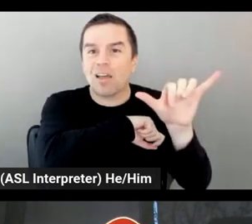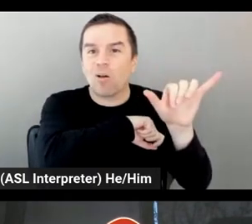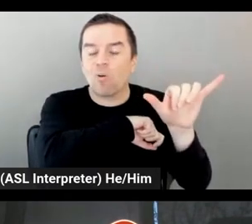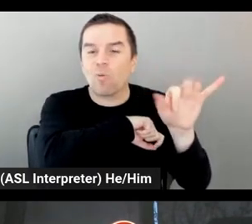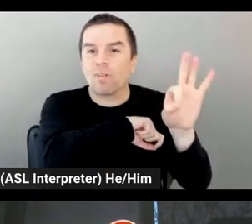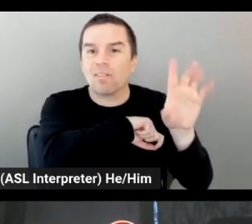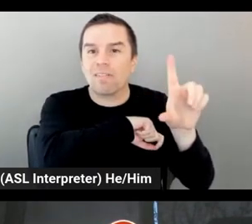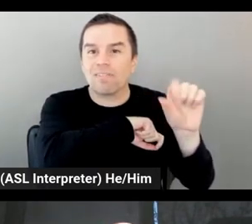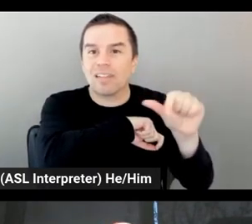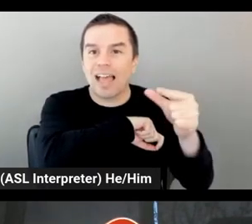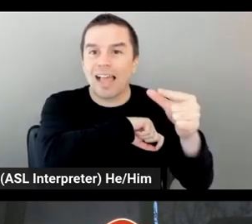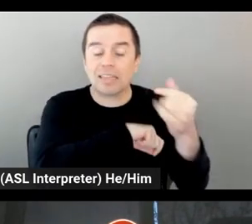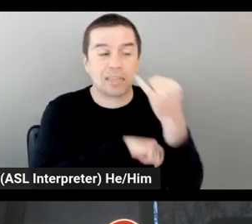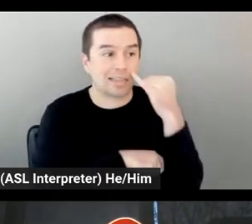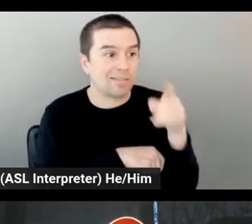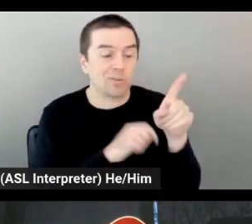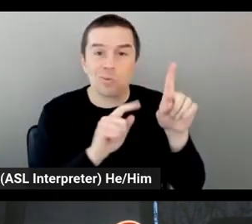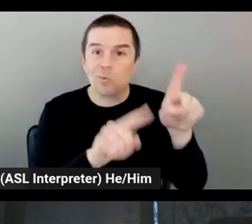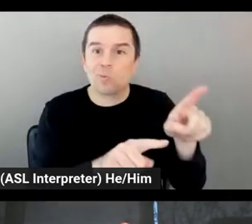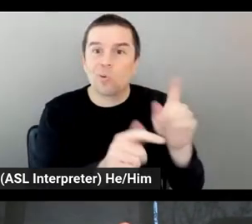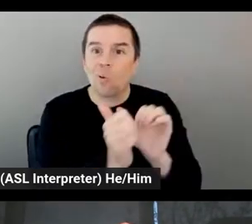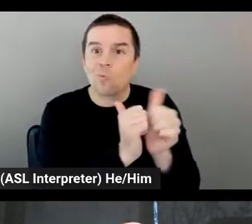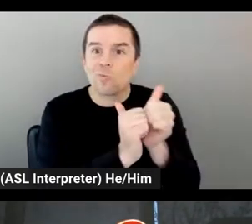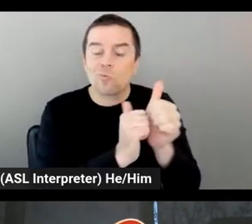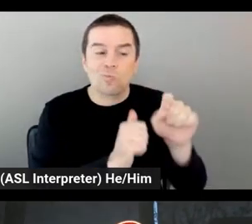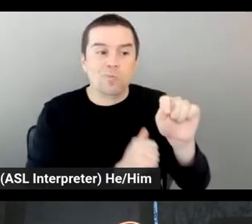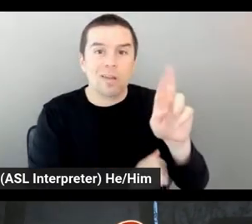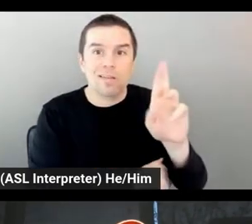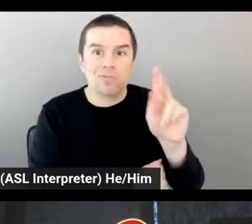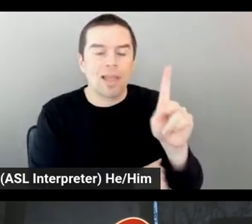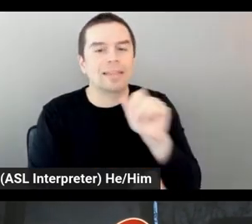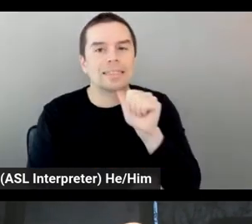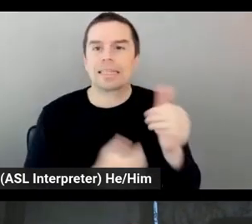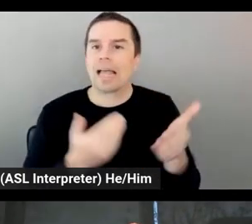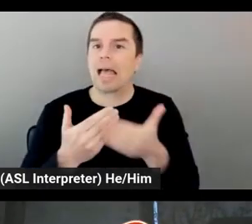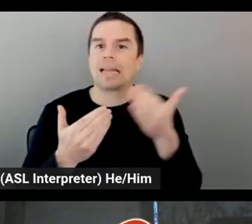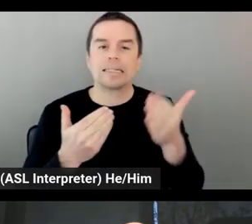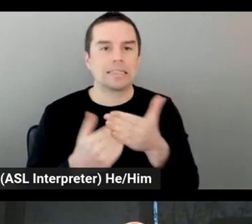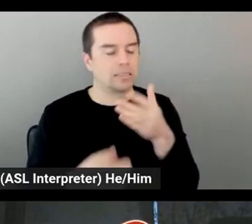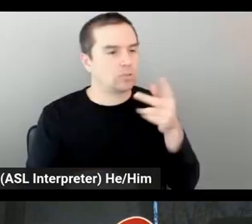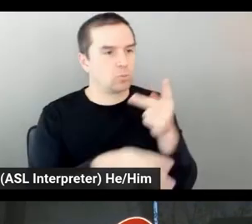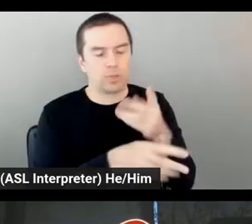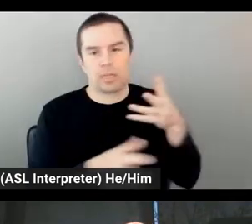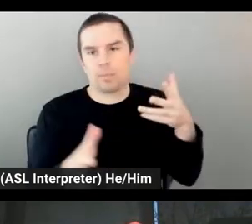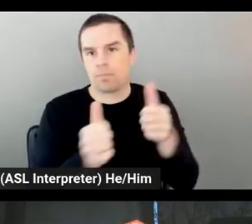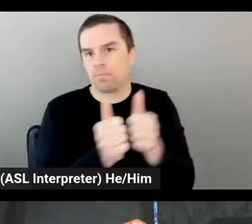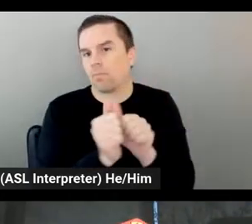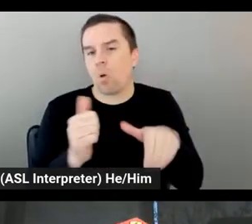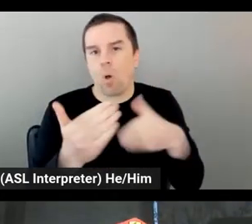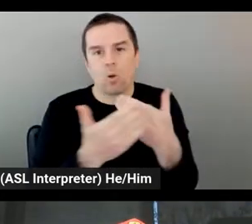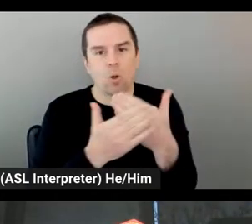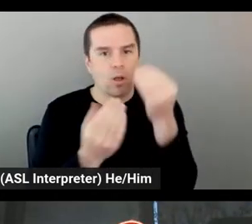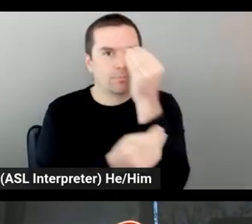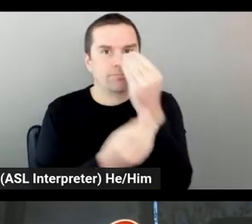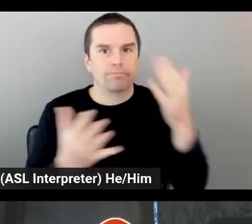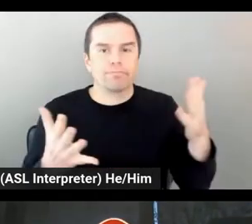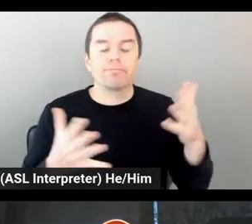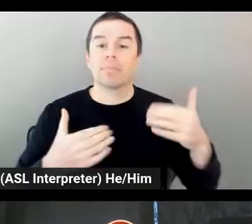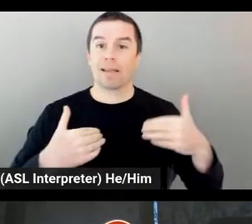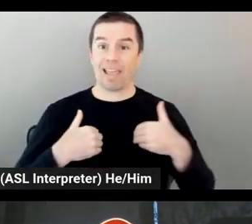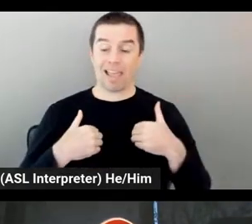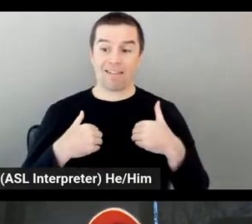it's not always easy to stay updated. I think that getting insights directly from Scuderia of,